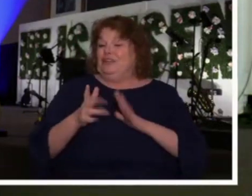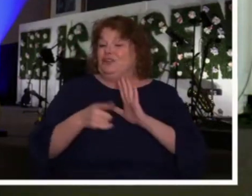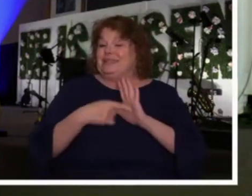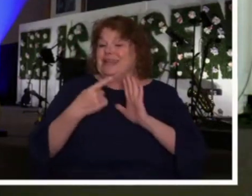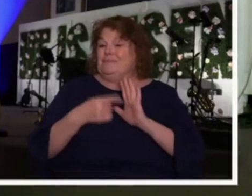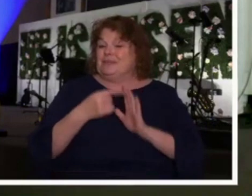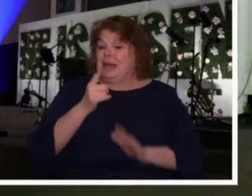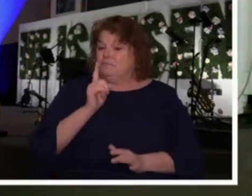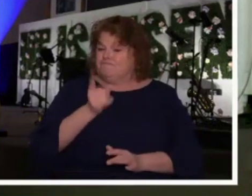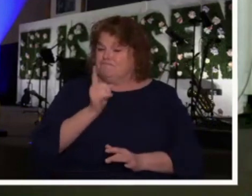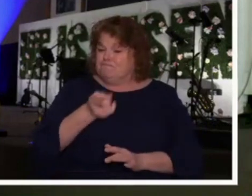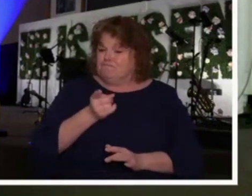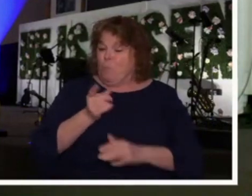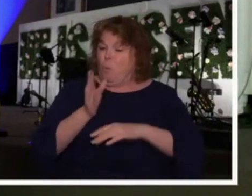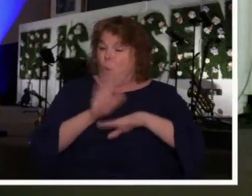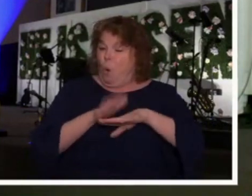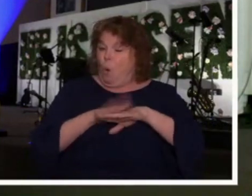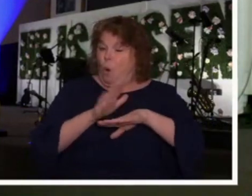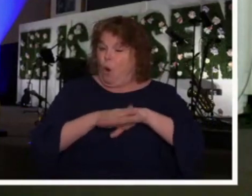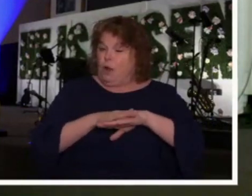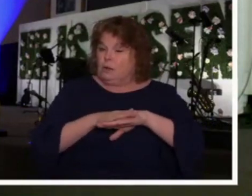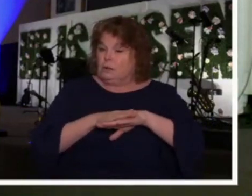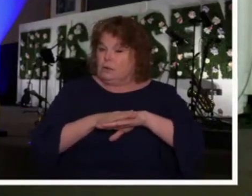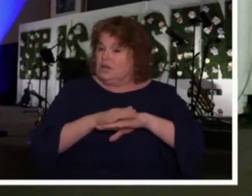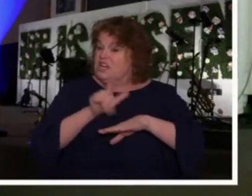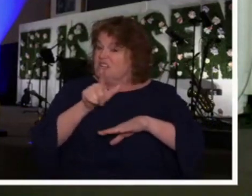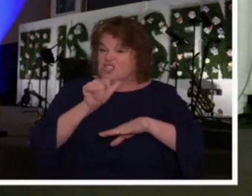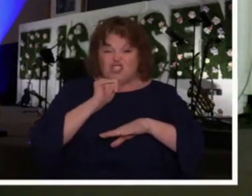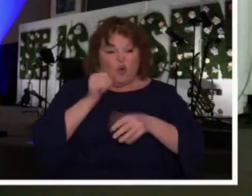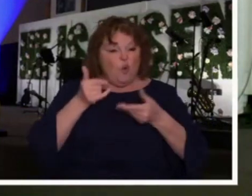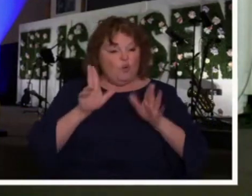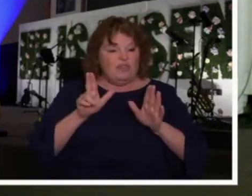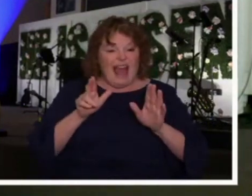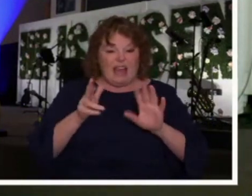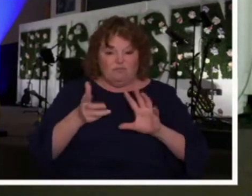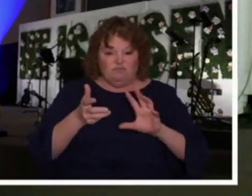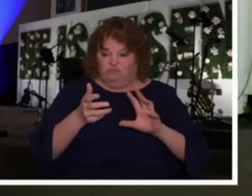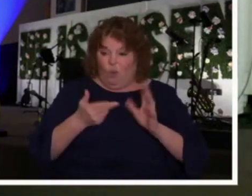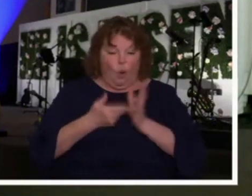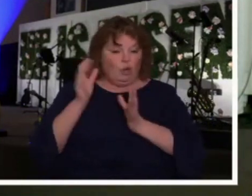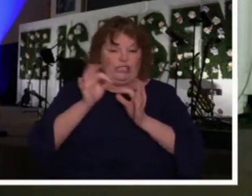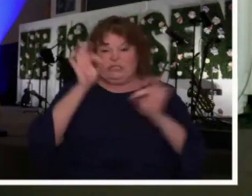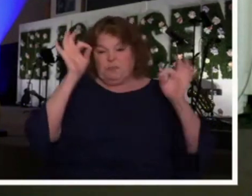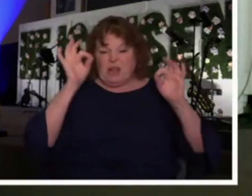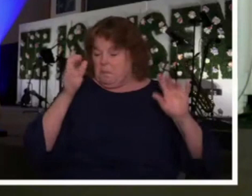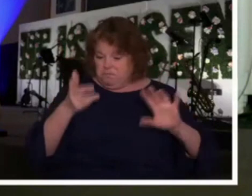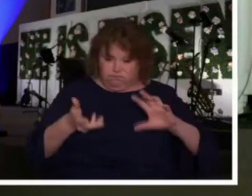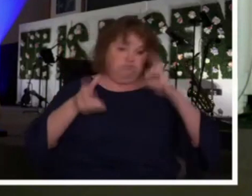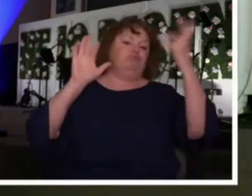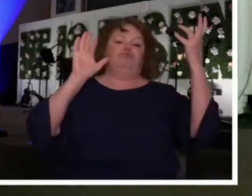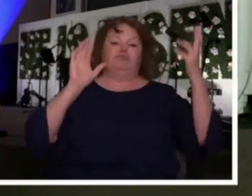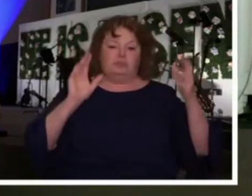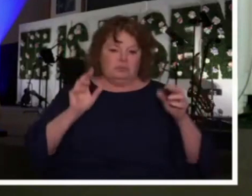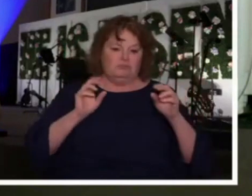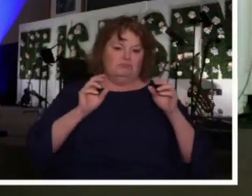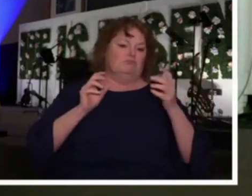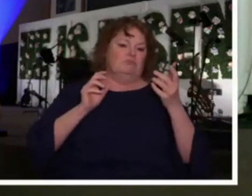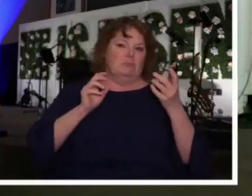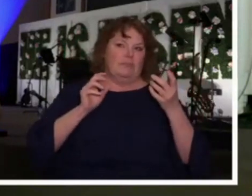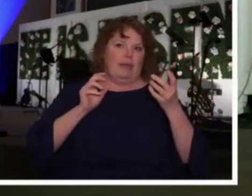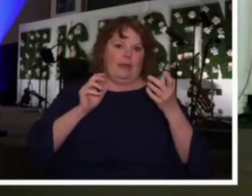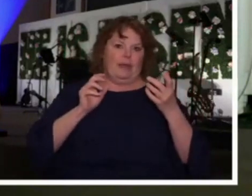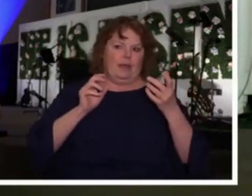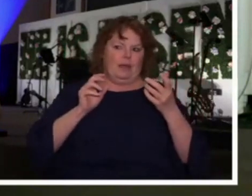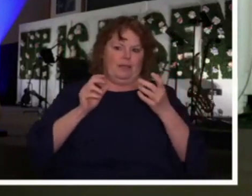Pentecostal excess so often that we have effectively quenched the Spirit's ability to work within our lives and the lives of our church.